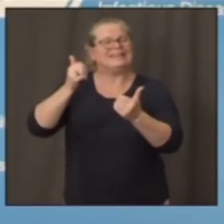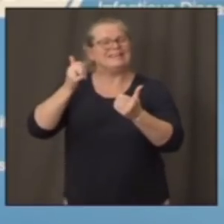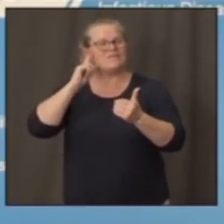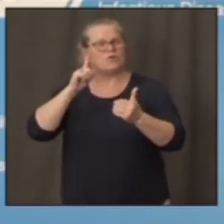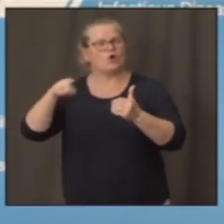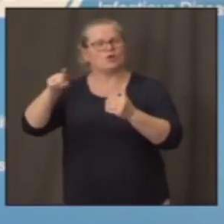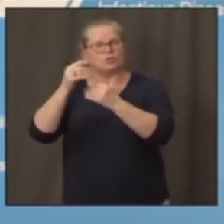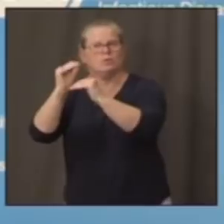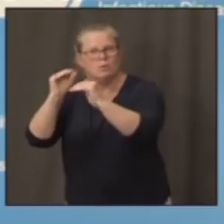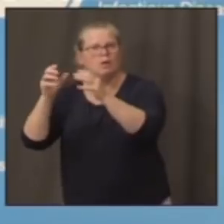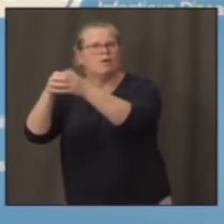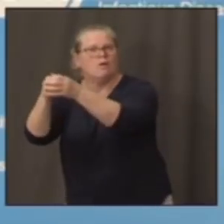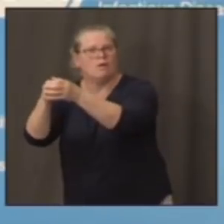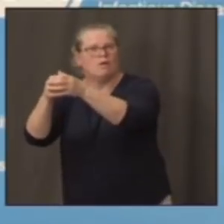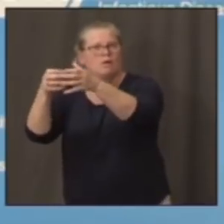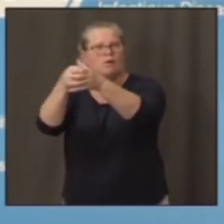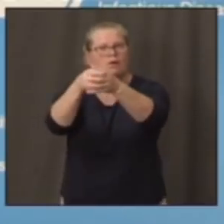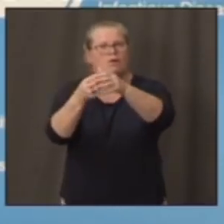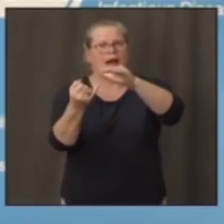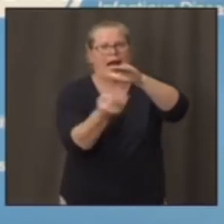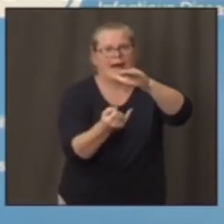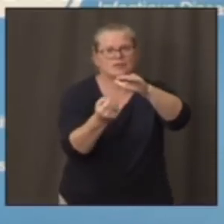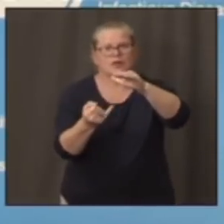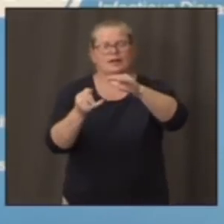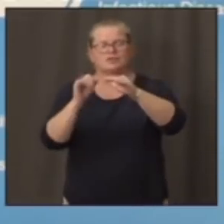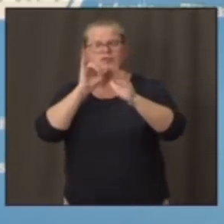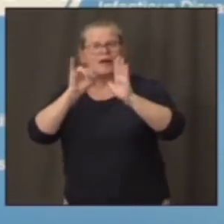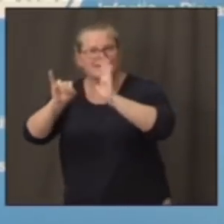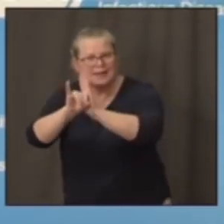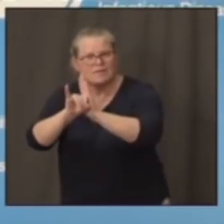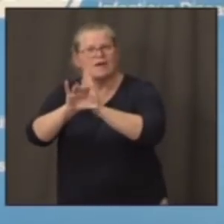identification, isolation, and contact tracing.